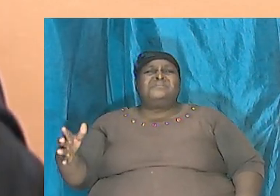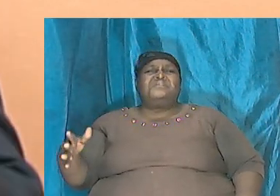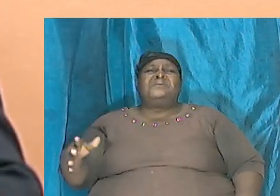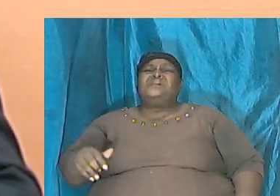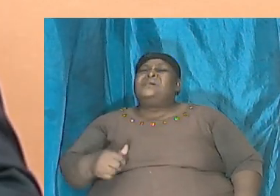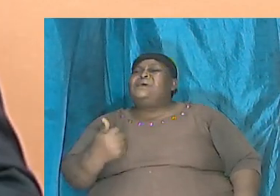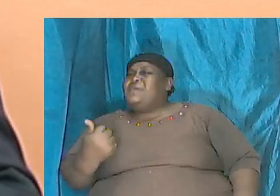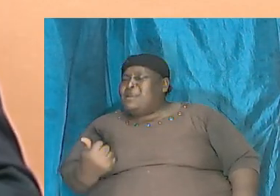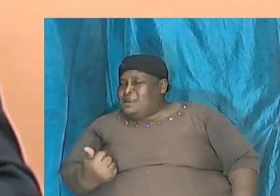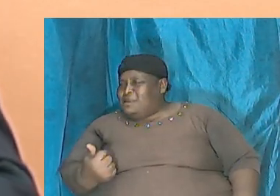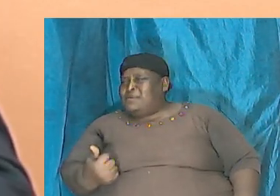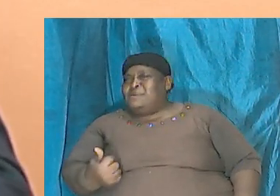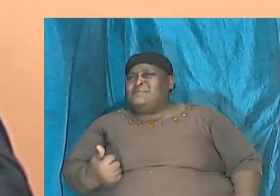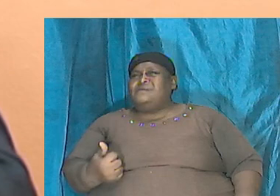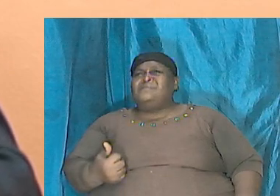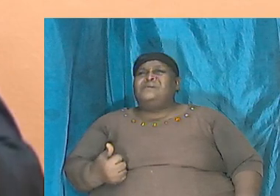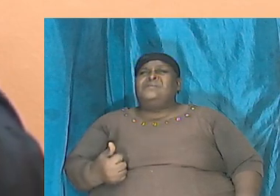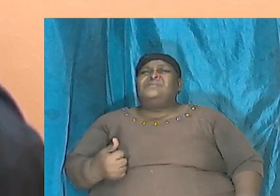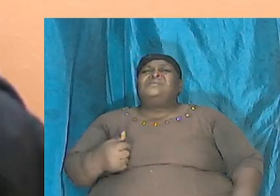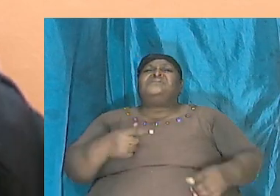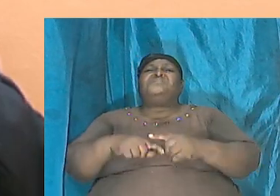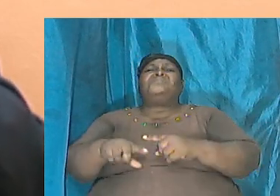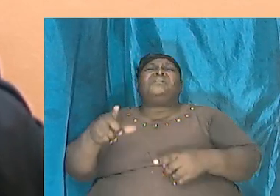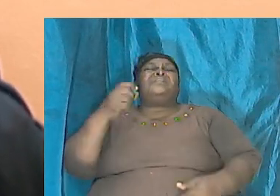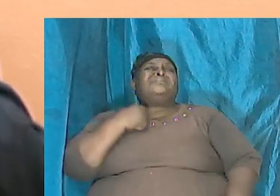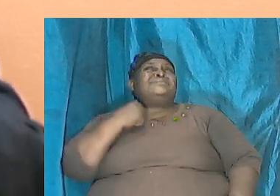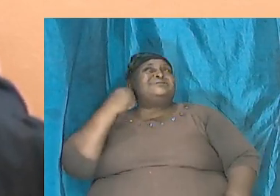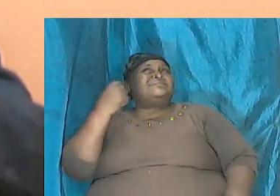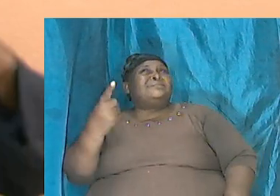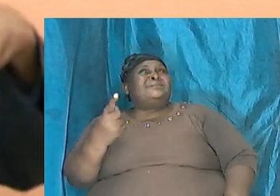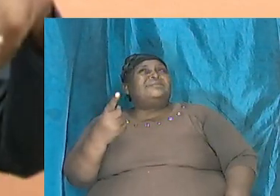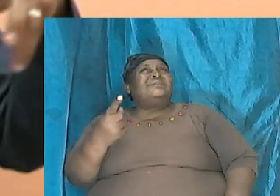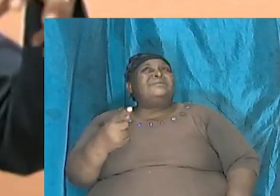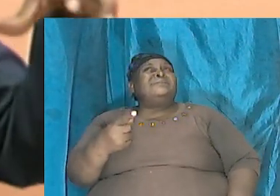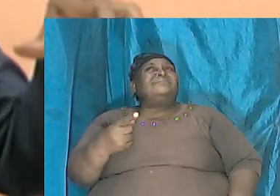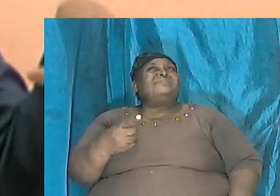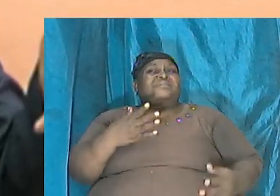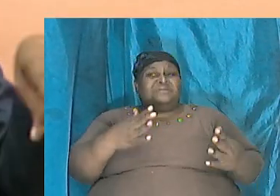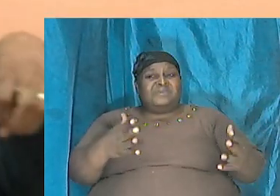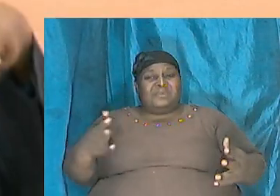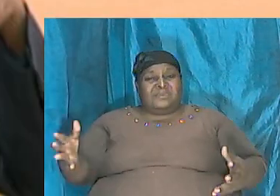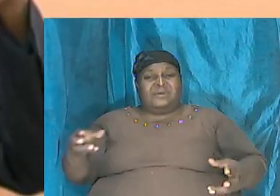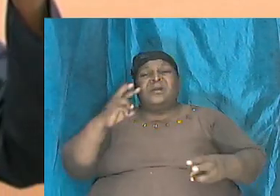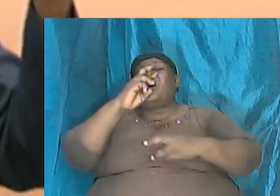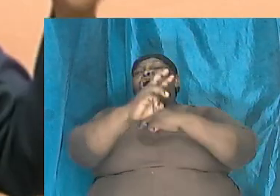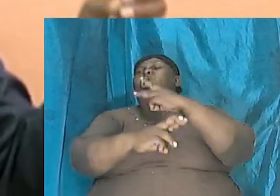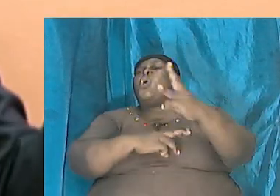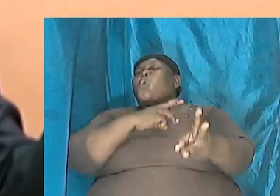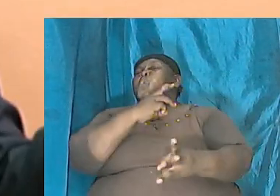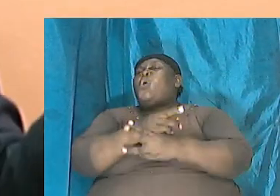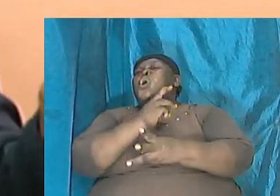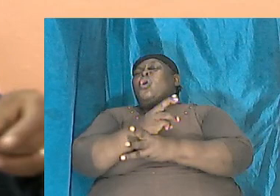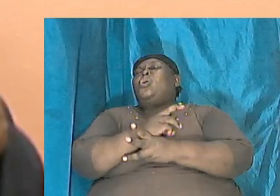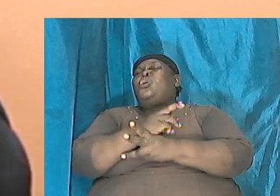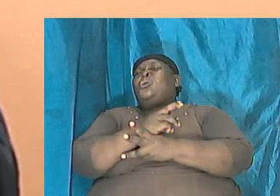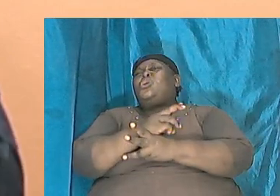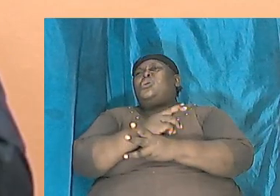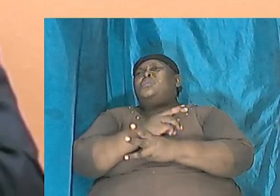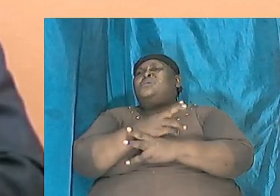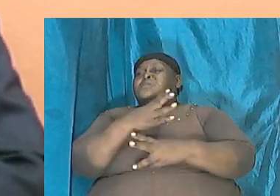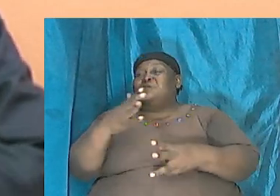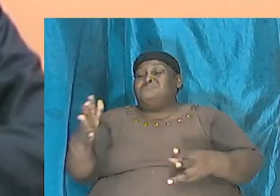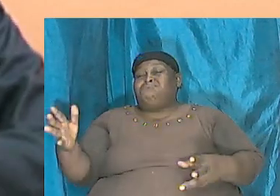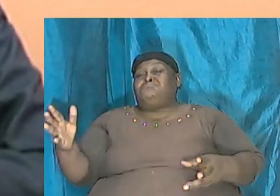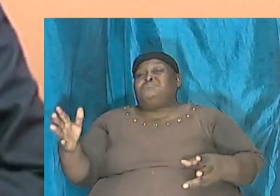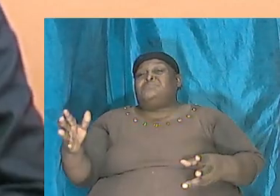approach to understand a particular event that is world according to the worldview, if we